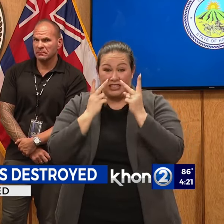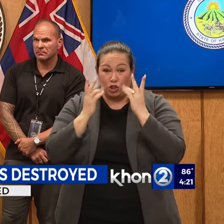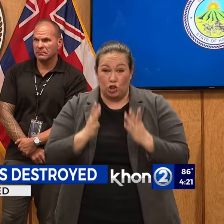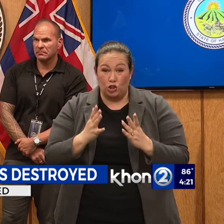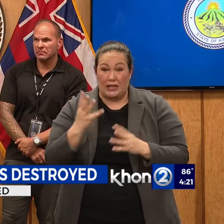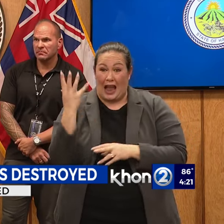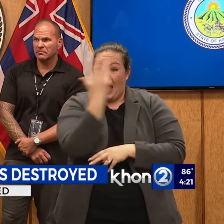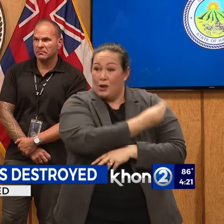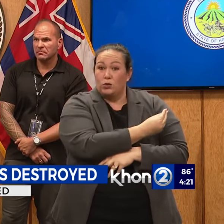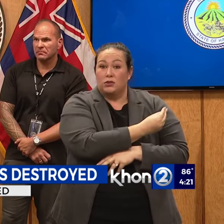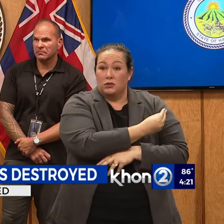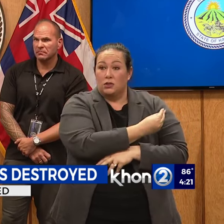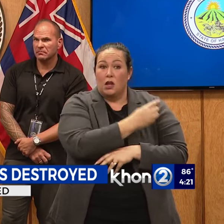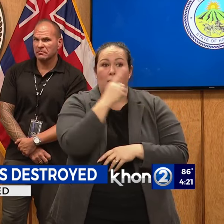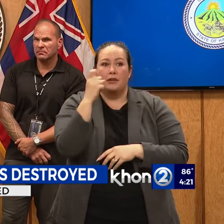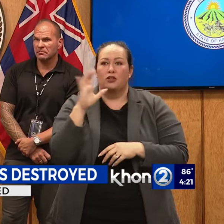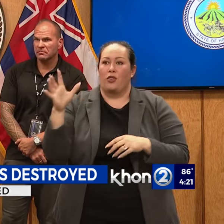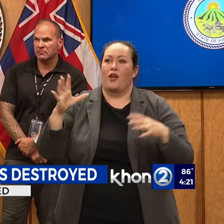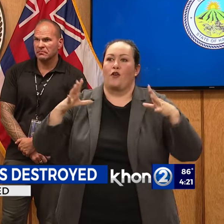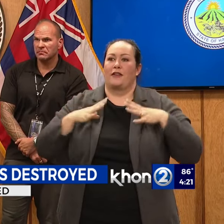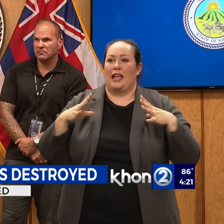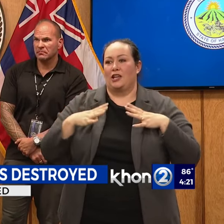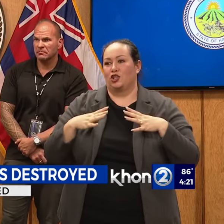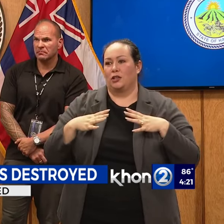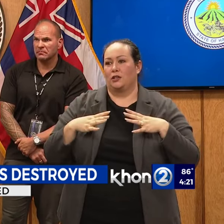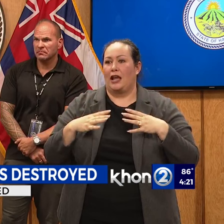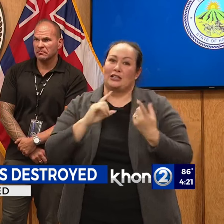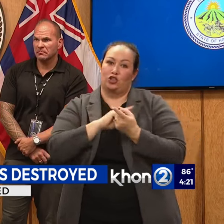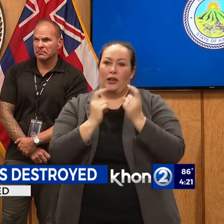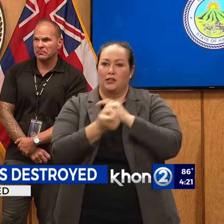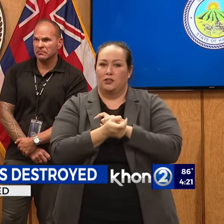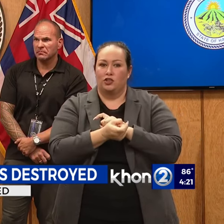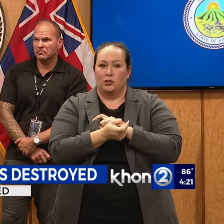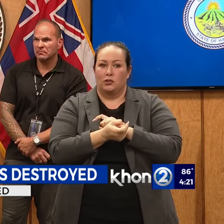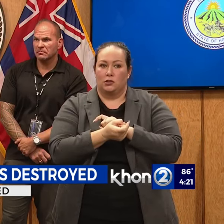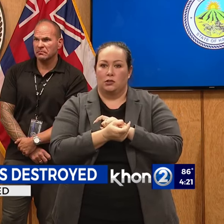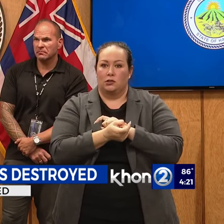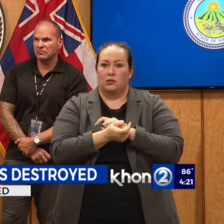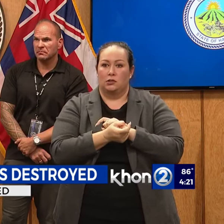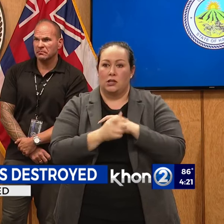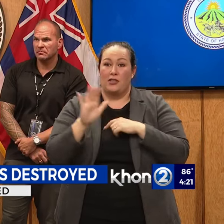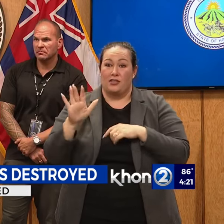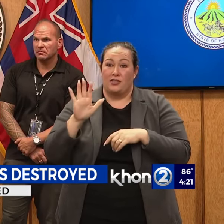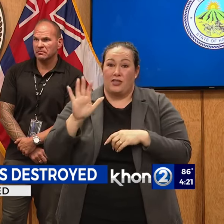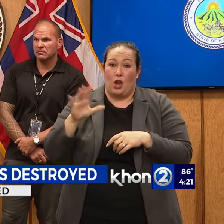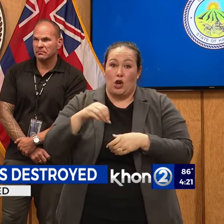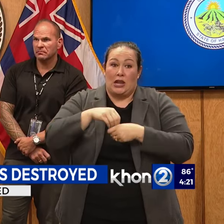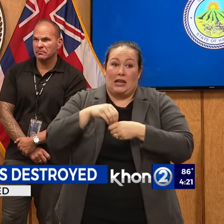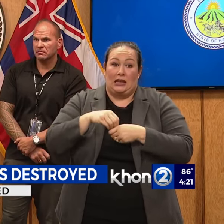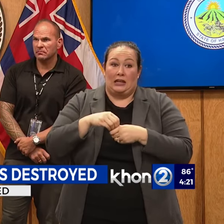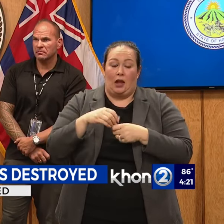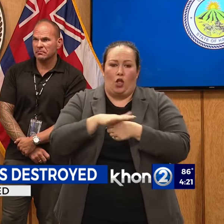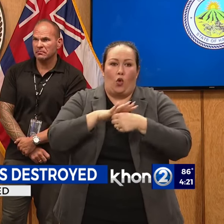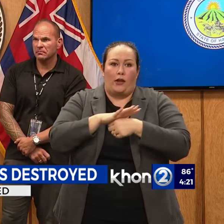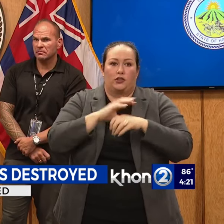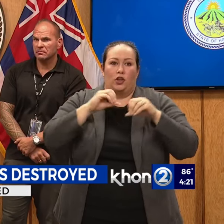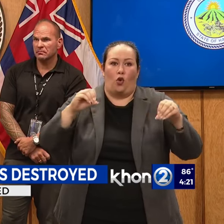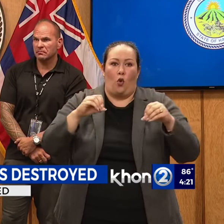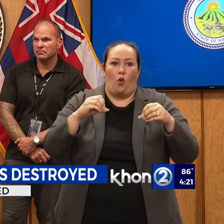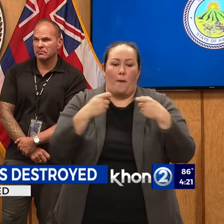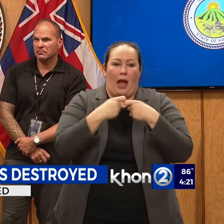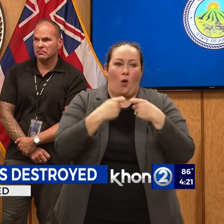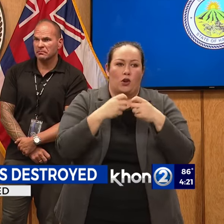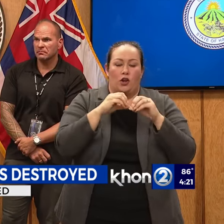because obviously their vacation has changed drastically. They're in a location that doesn't have any power. It doesn't have any water.